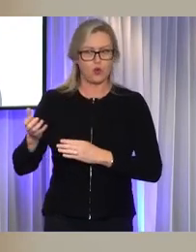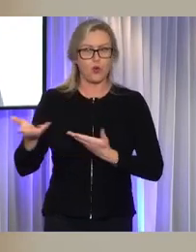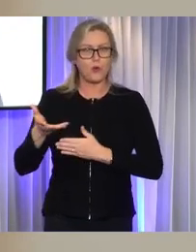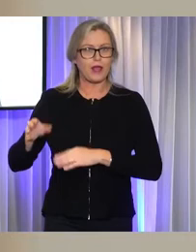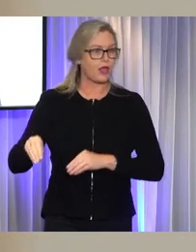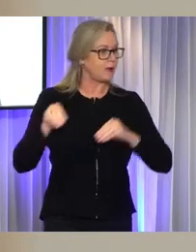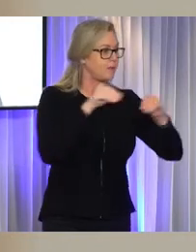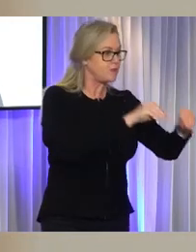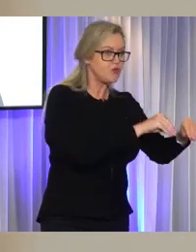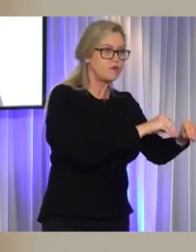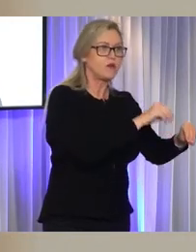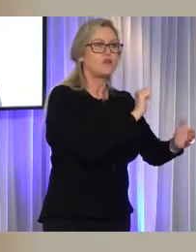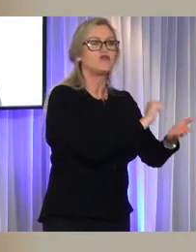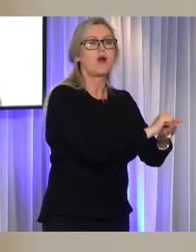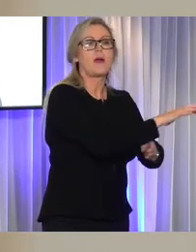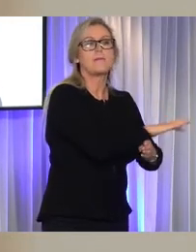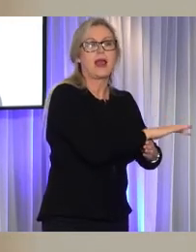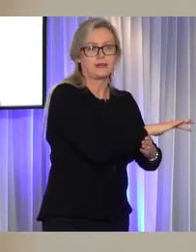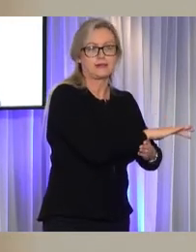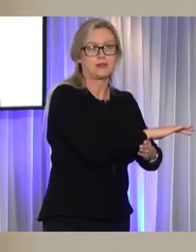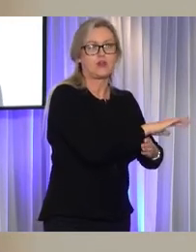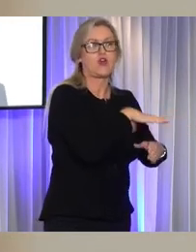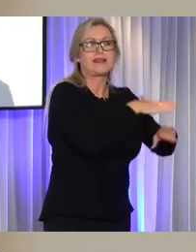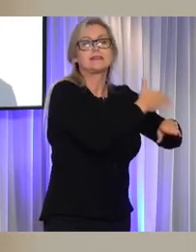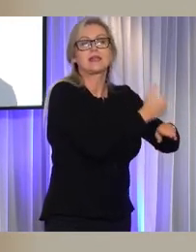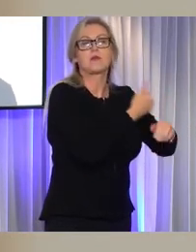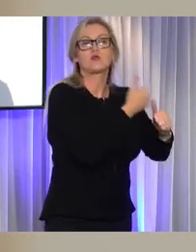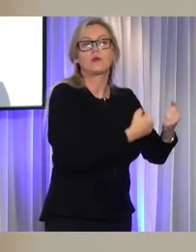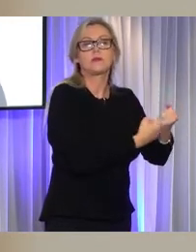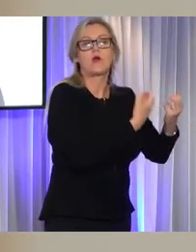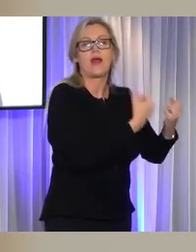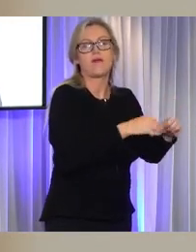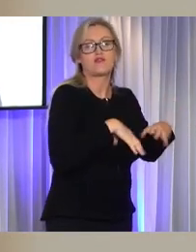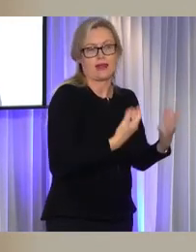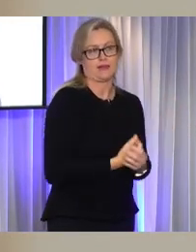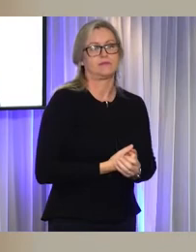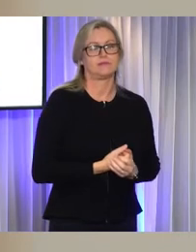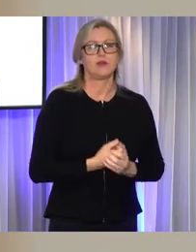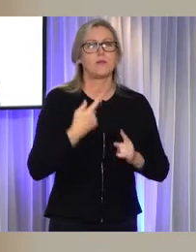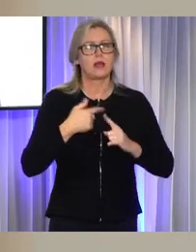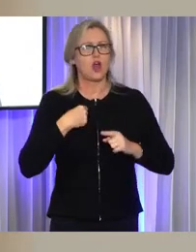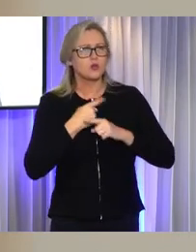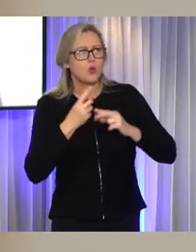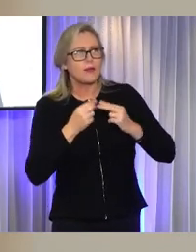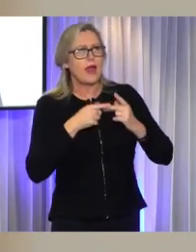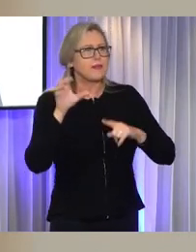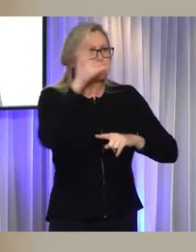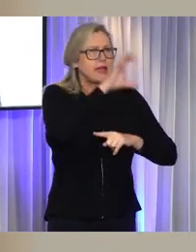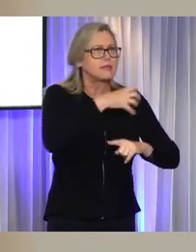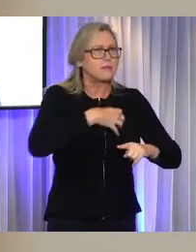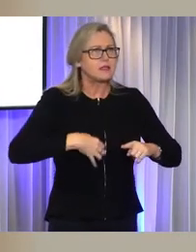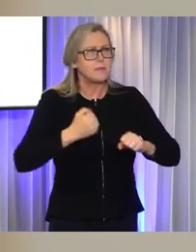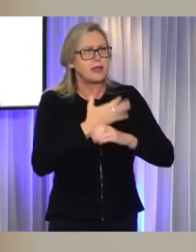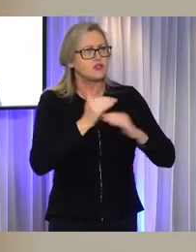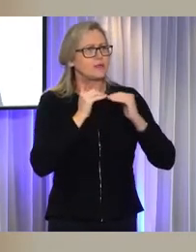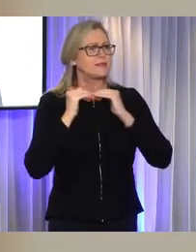them with the right supports. I've also been talking to the federal and state health ministers to make sure that we're all on the same page because haven't we seen too